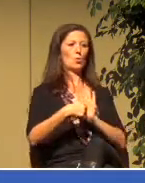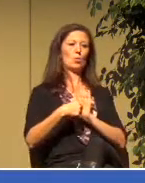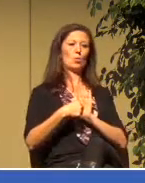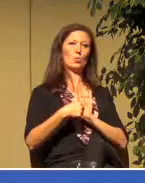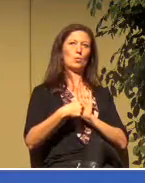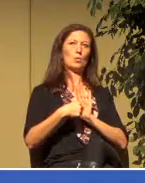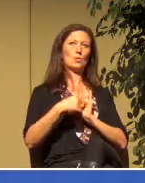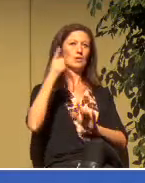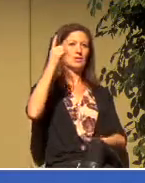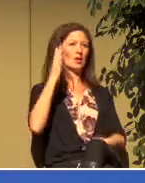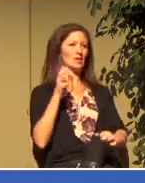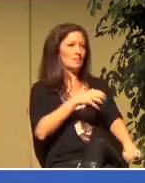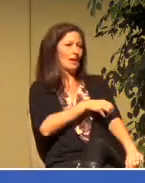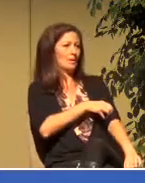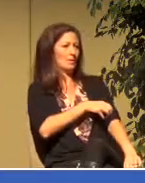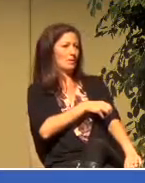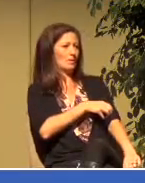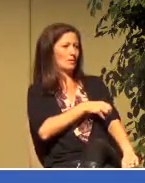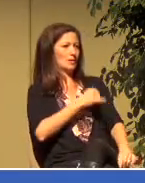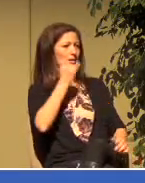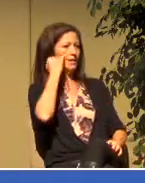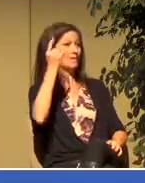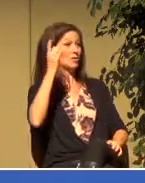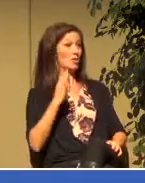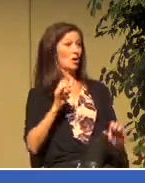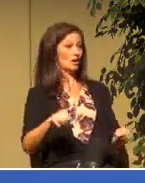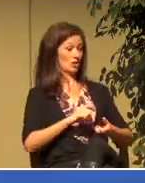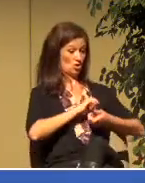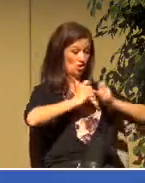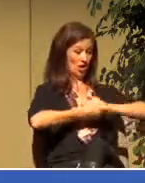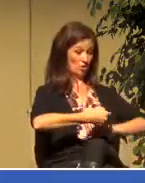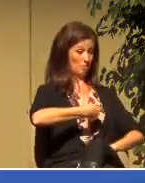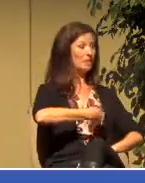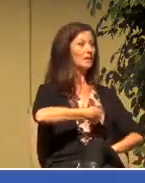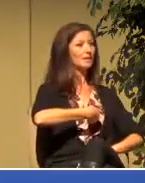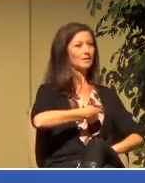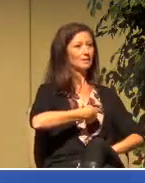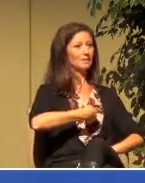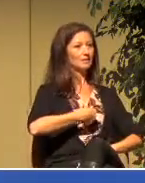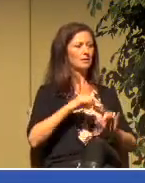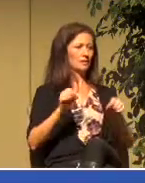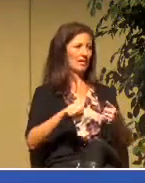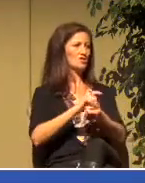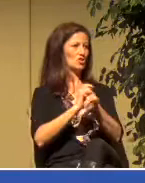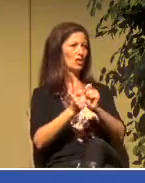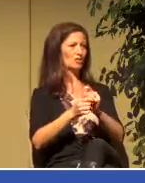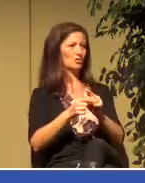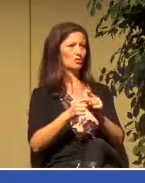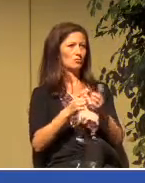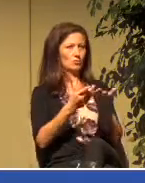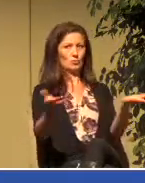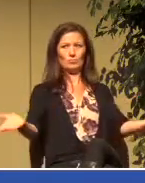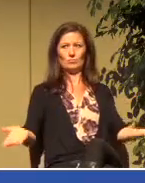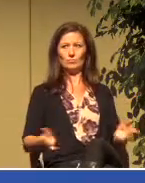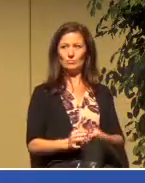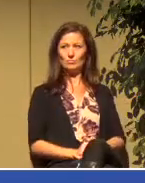If God can do this then surely he can do this for me.